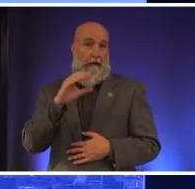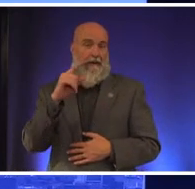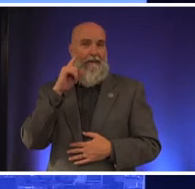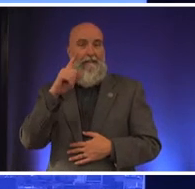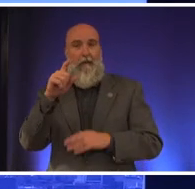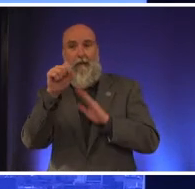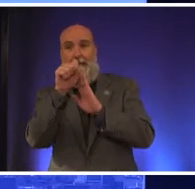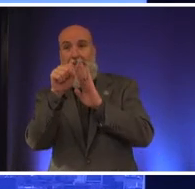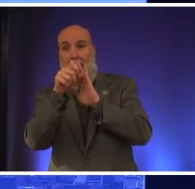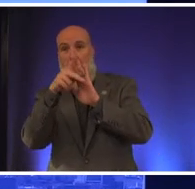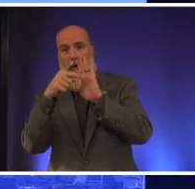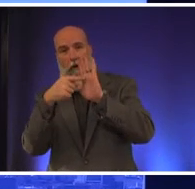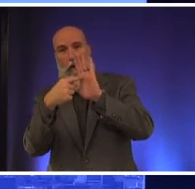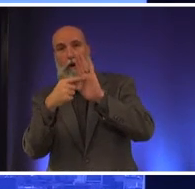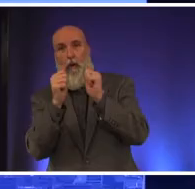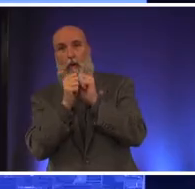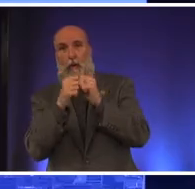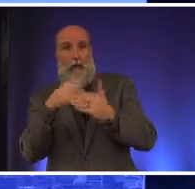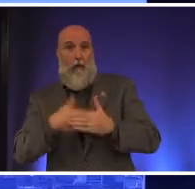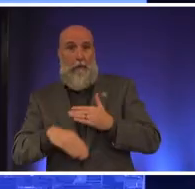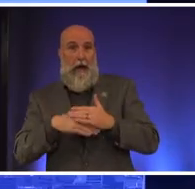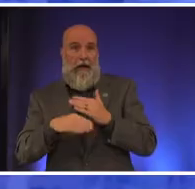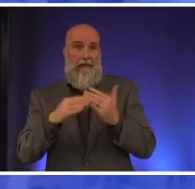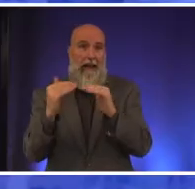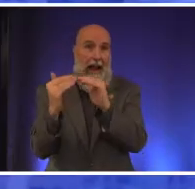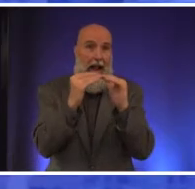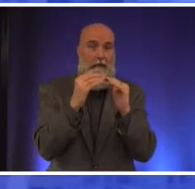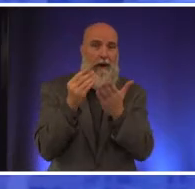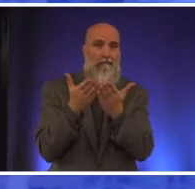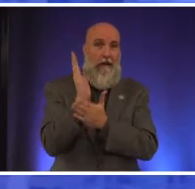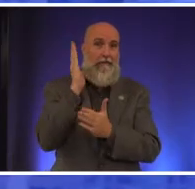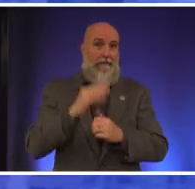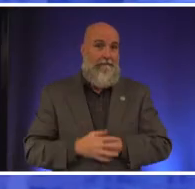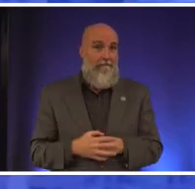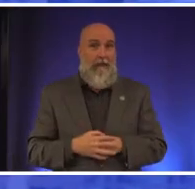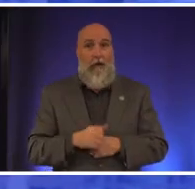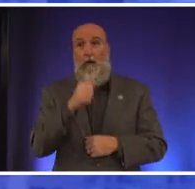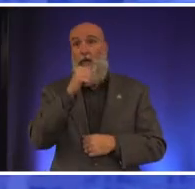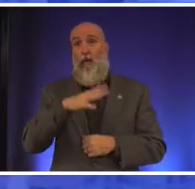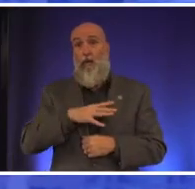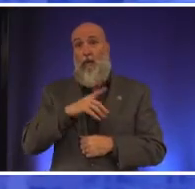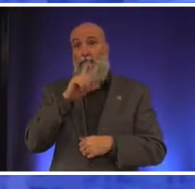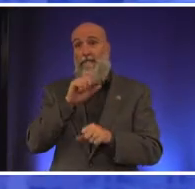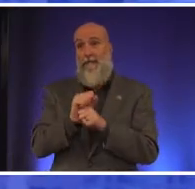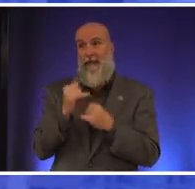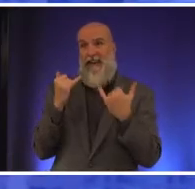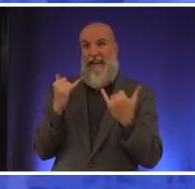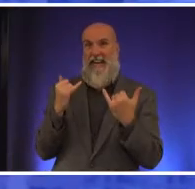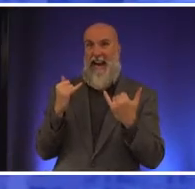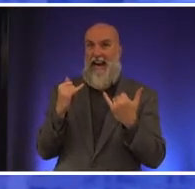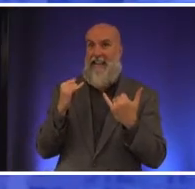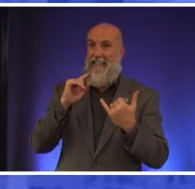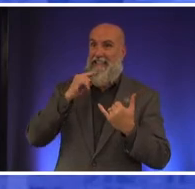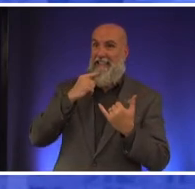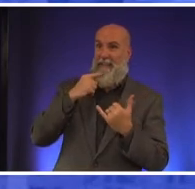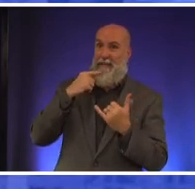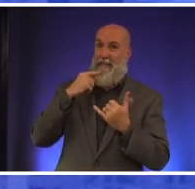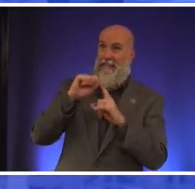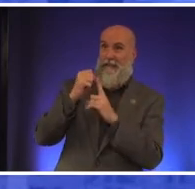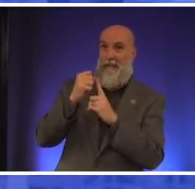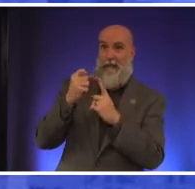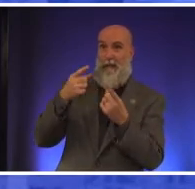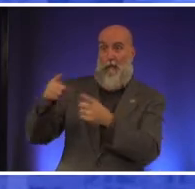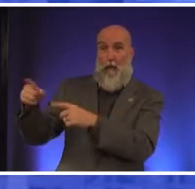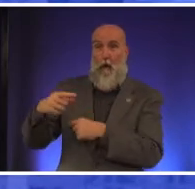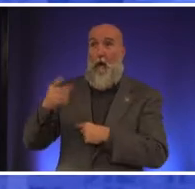reproductive equity uh and rights women uh women are in a very tenuous position right now we are we are